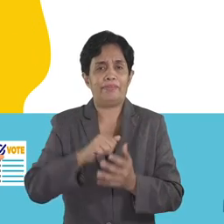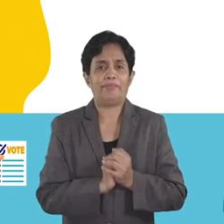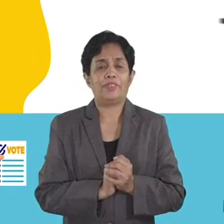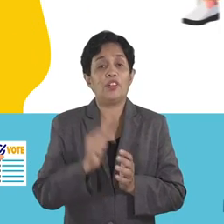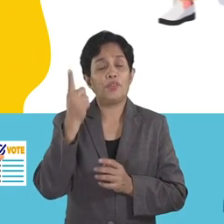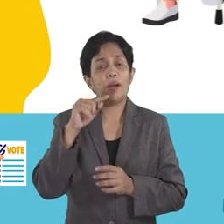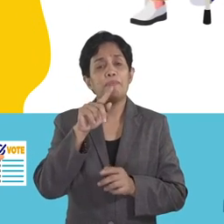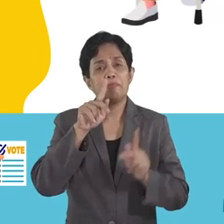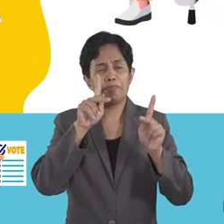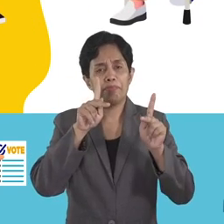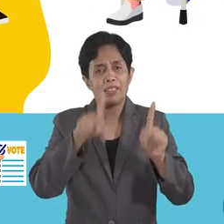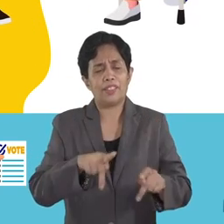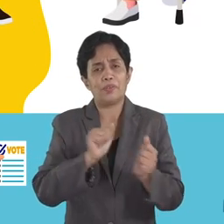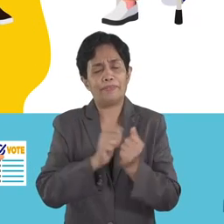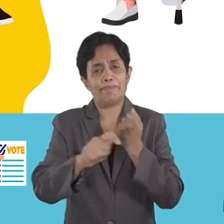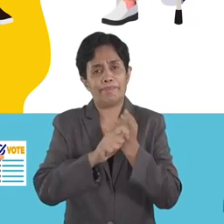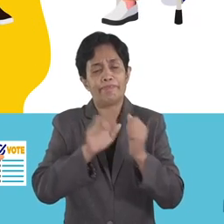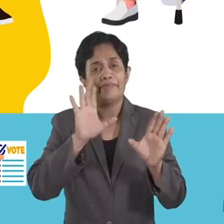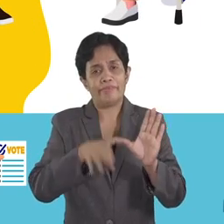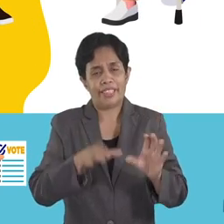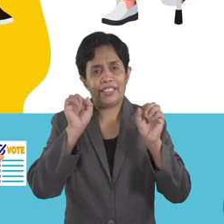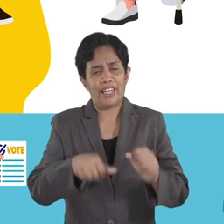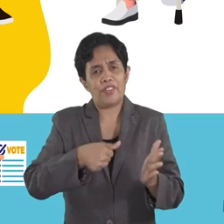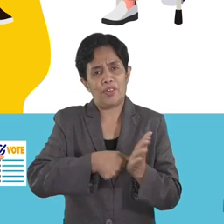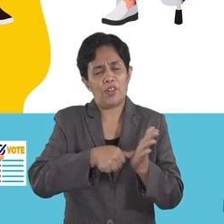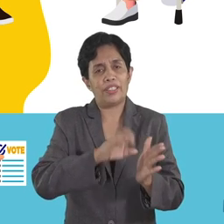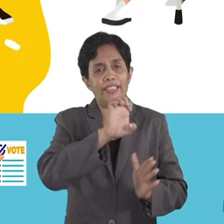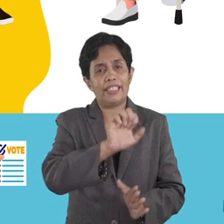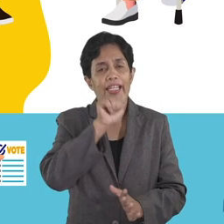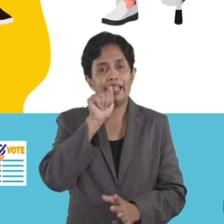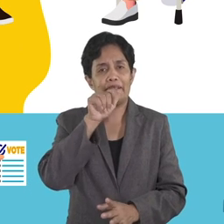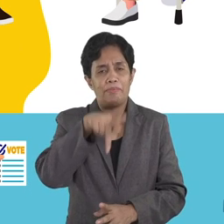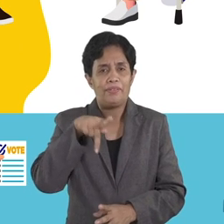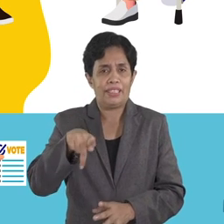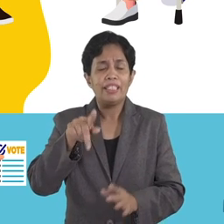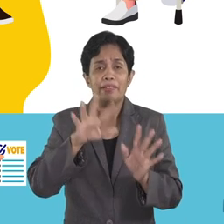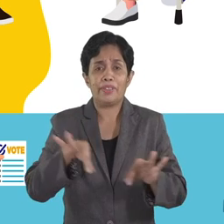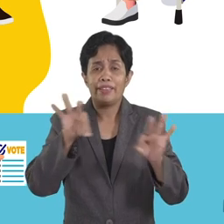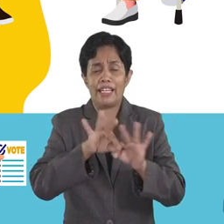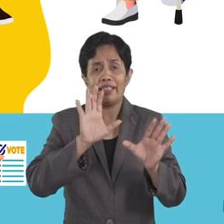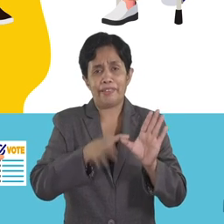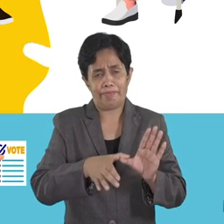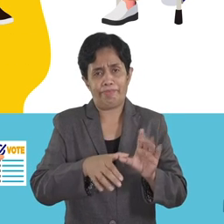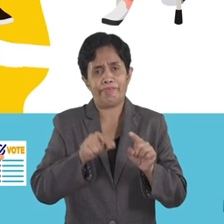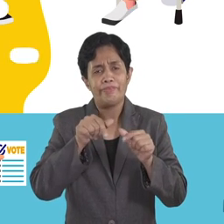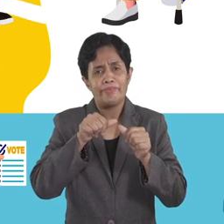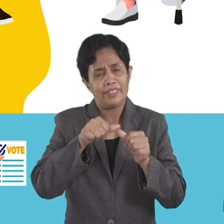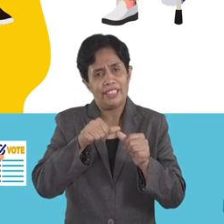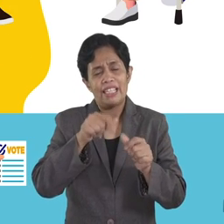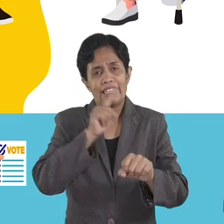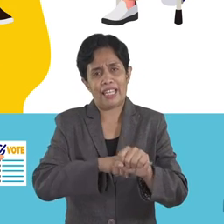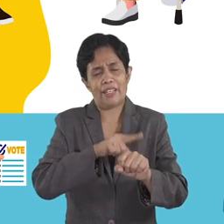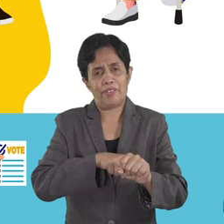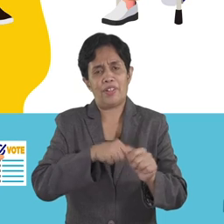For persons with temporary disability, you can vote in an EAPP as long as the disability persists at the time